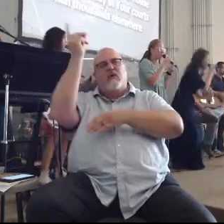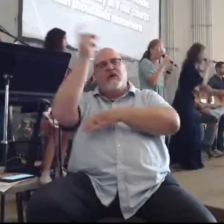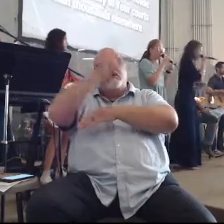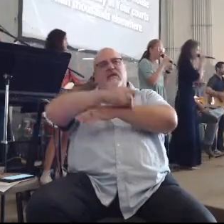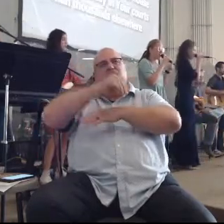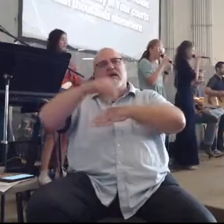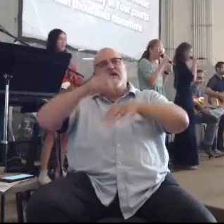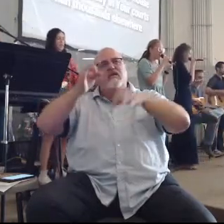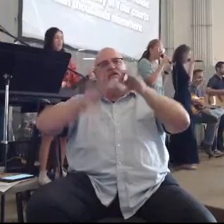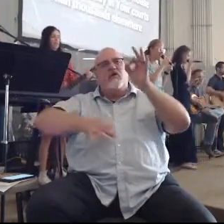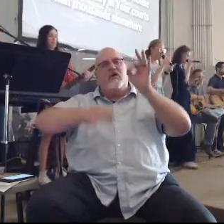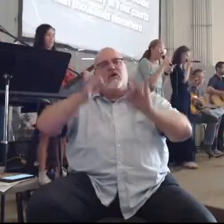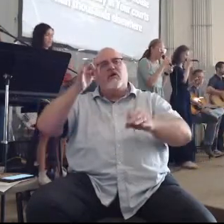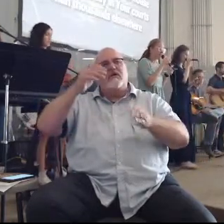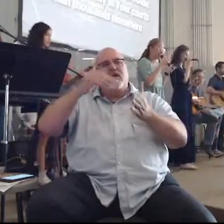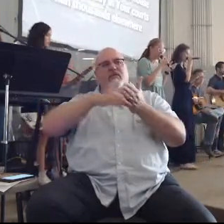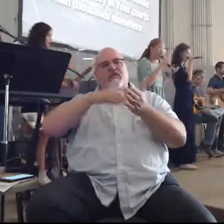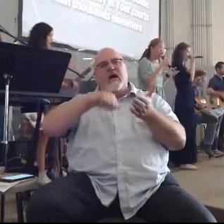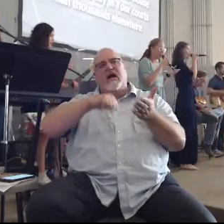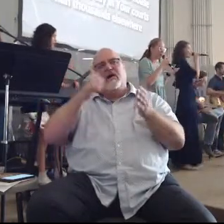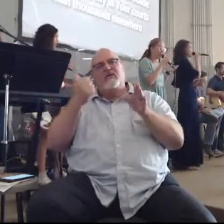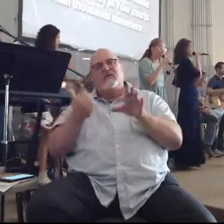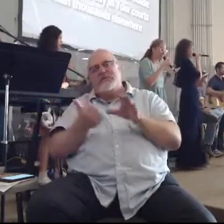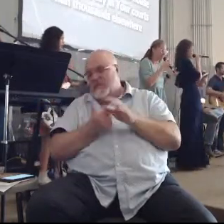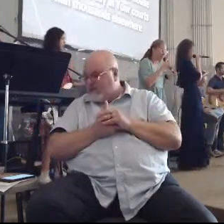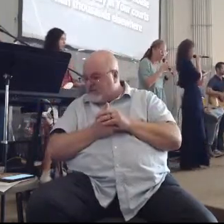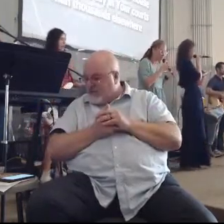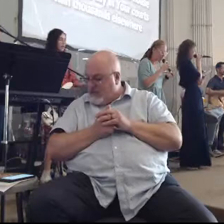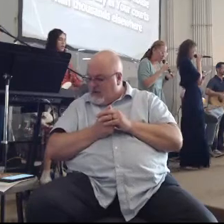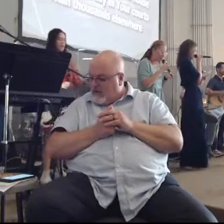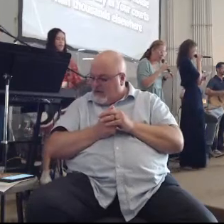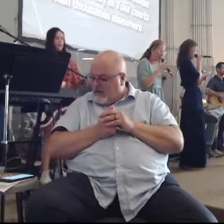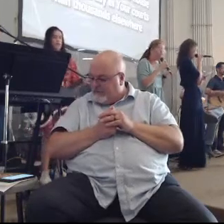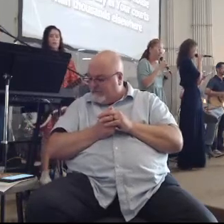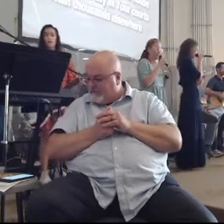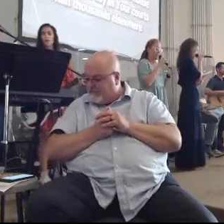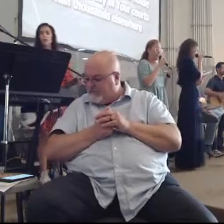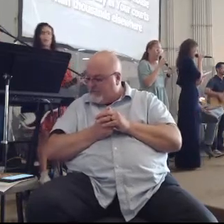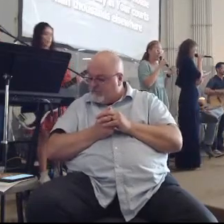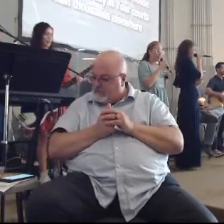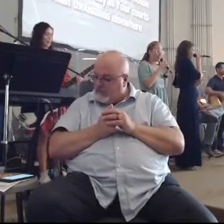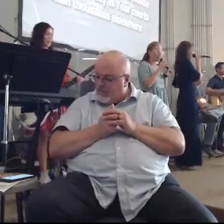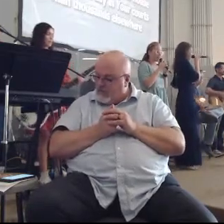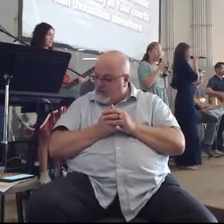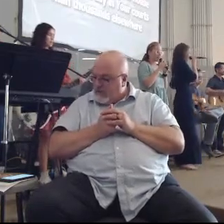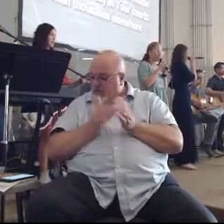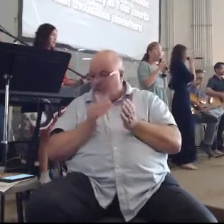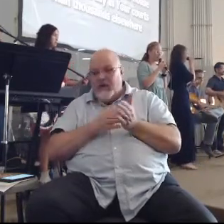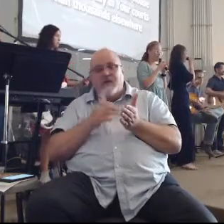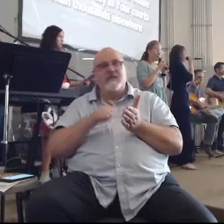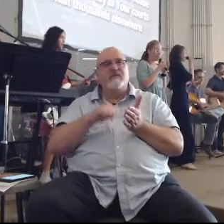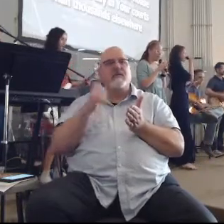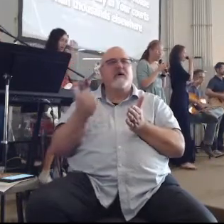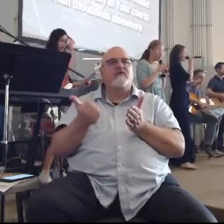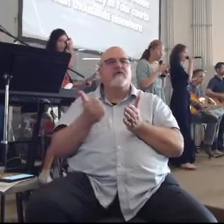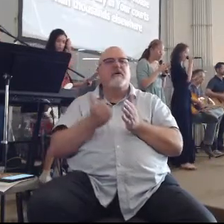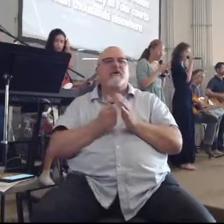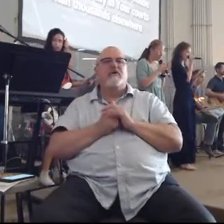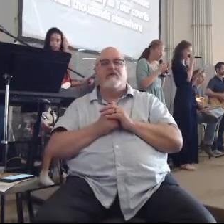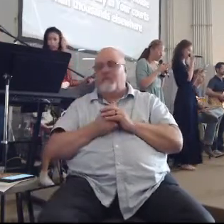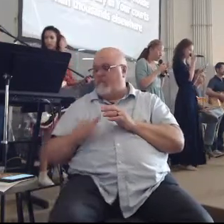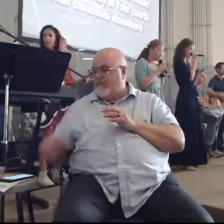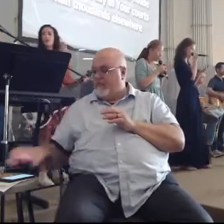is one day in your courts Than thousands of swear Than thousands of swear